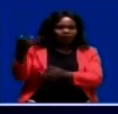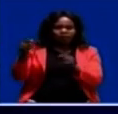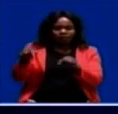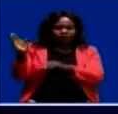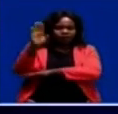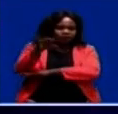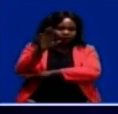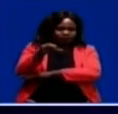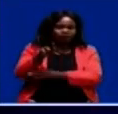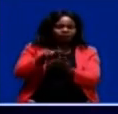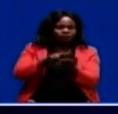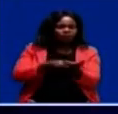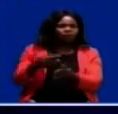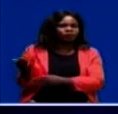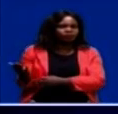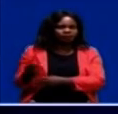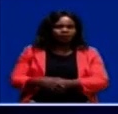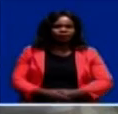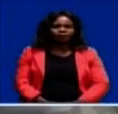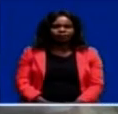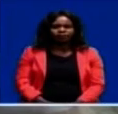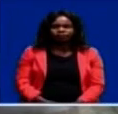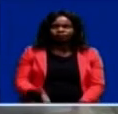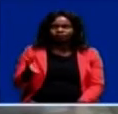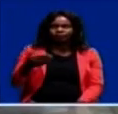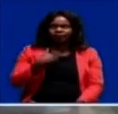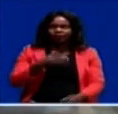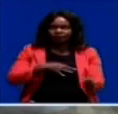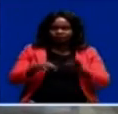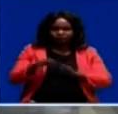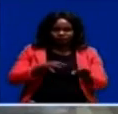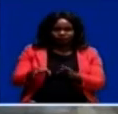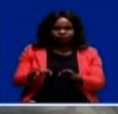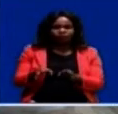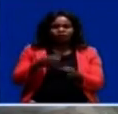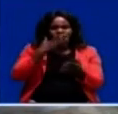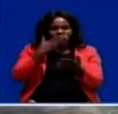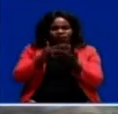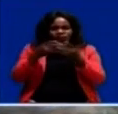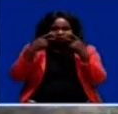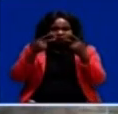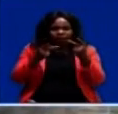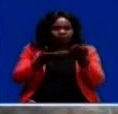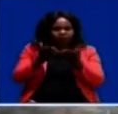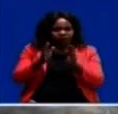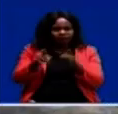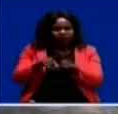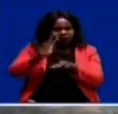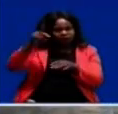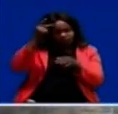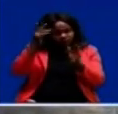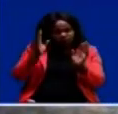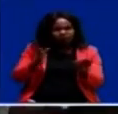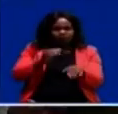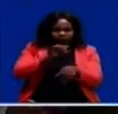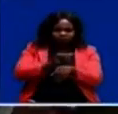afternoon. Sharon Kunda reports. He has been described as a devoted public servant and politician who served the country